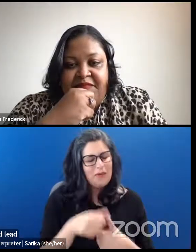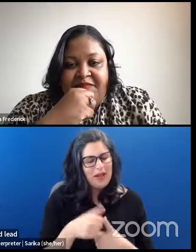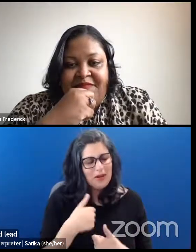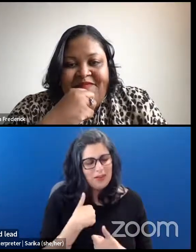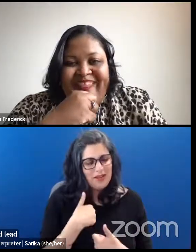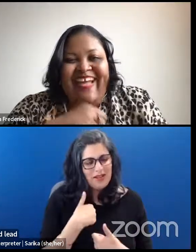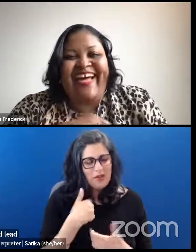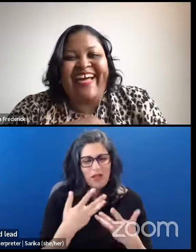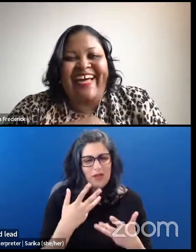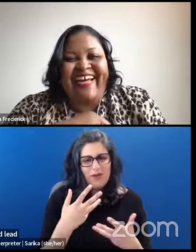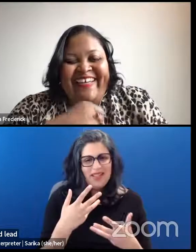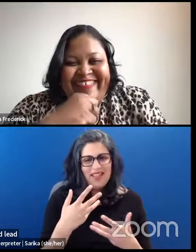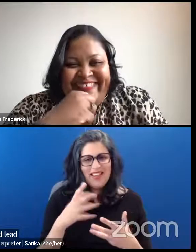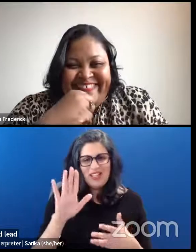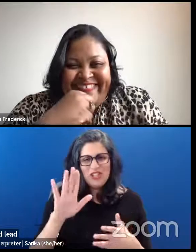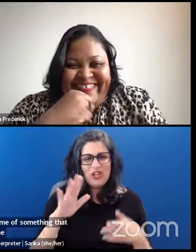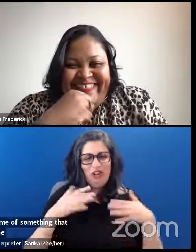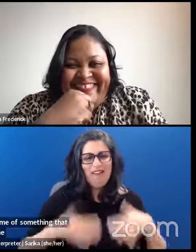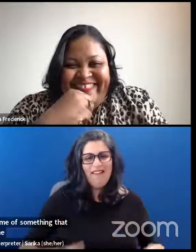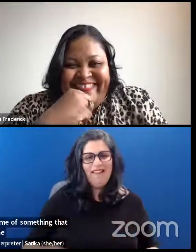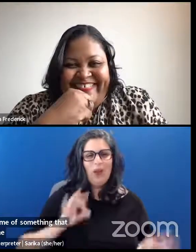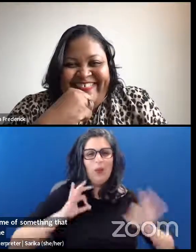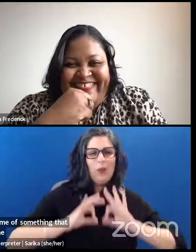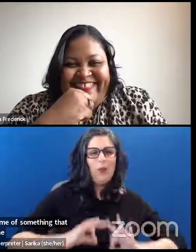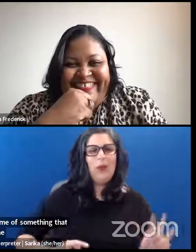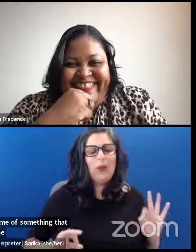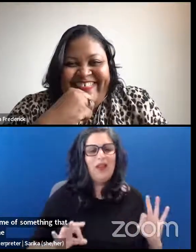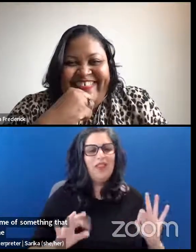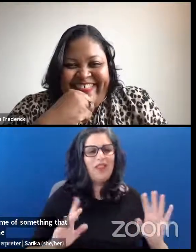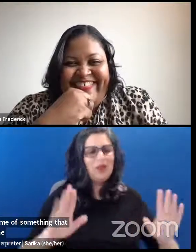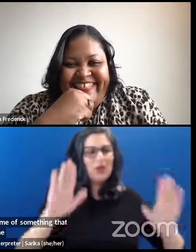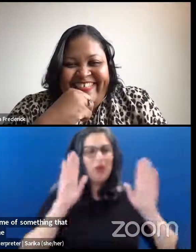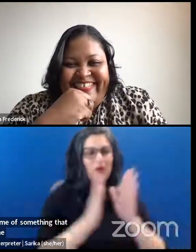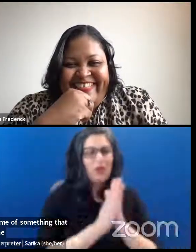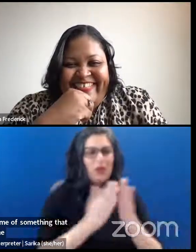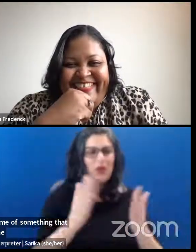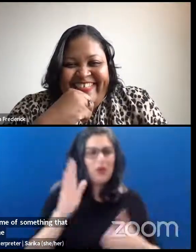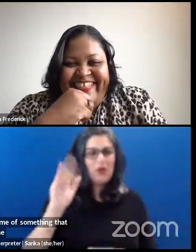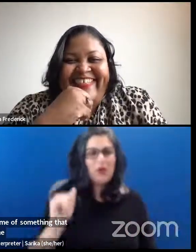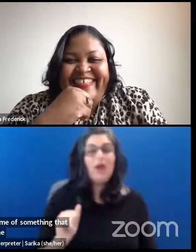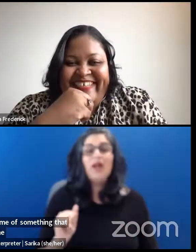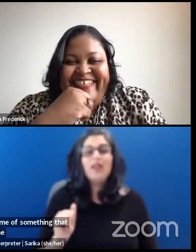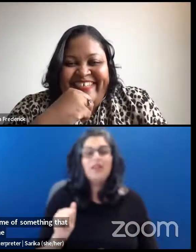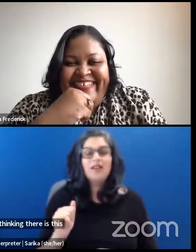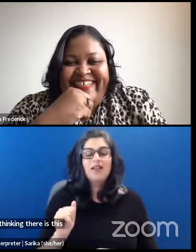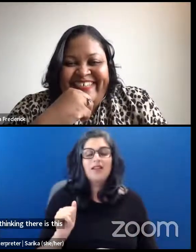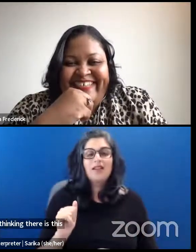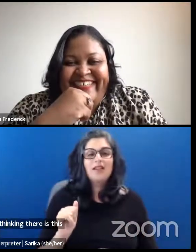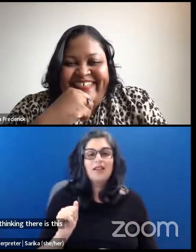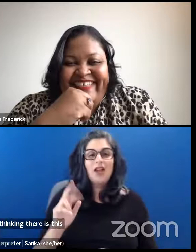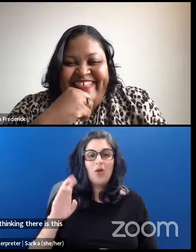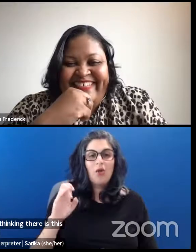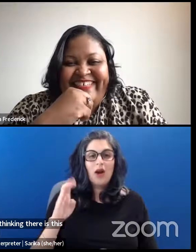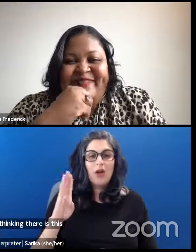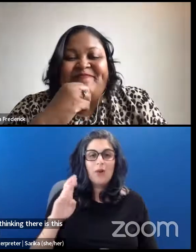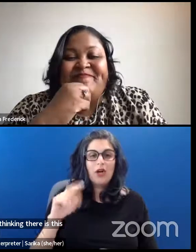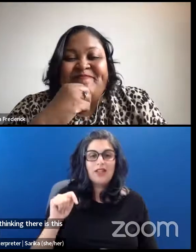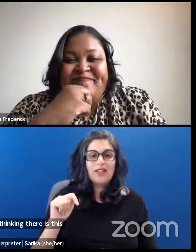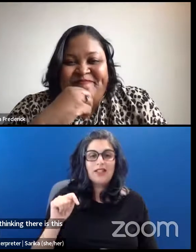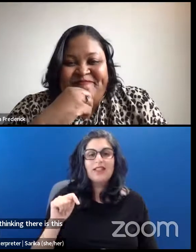on your blouse. I'm thinking there's this wonderful book by Robert Sapolsky called Why Zebras Don't Get Ulcers.